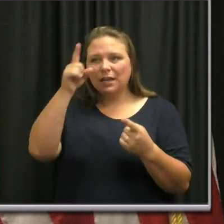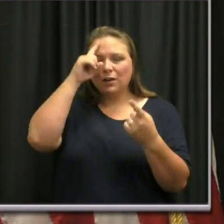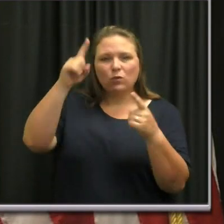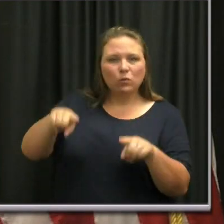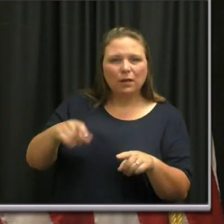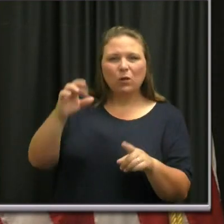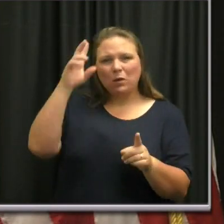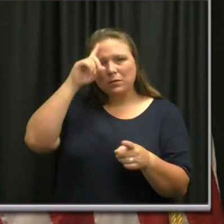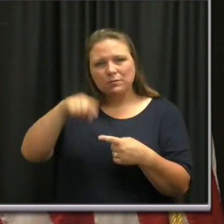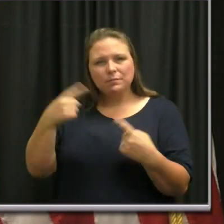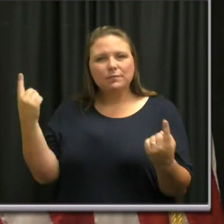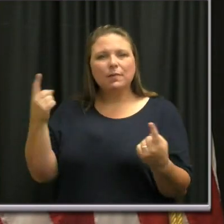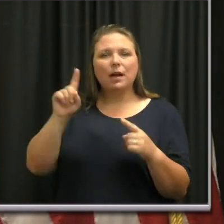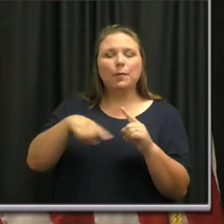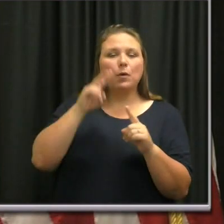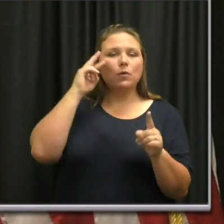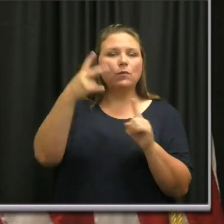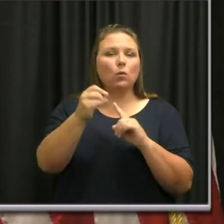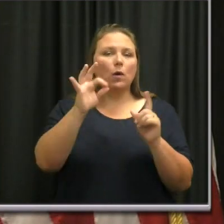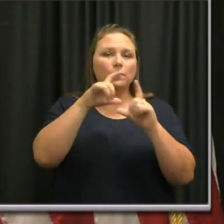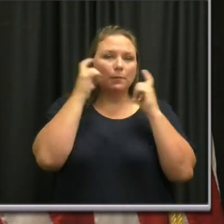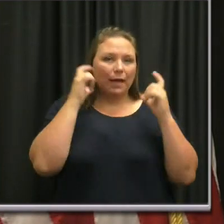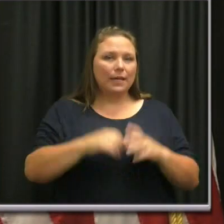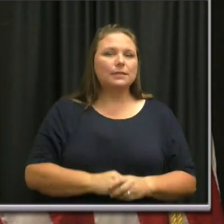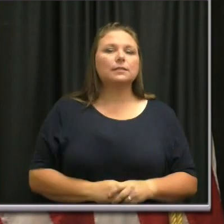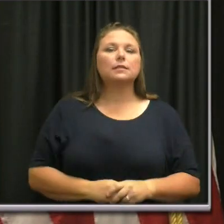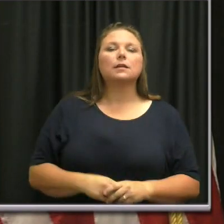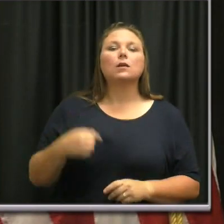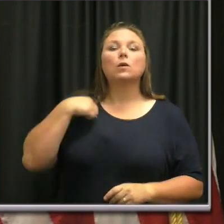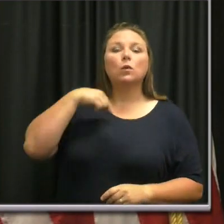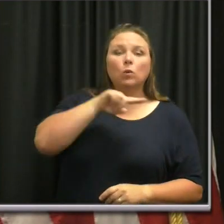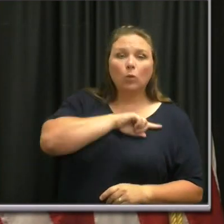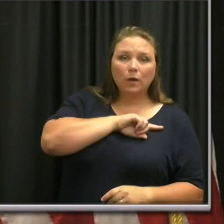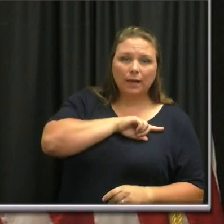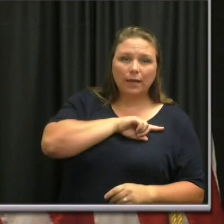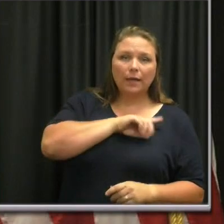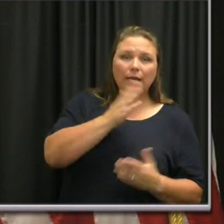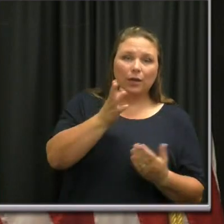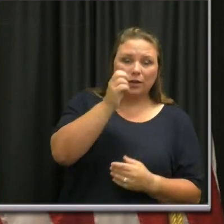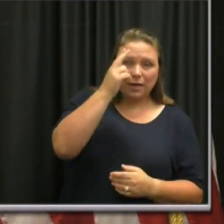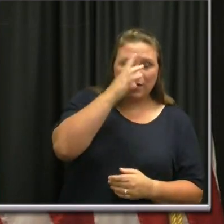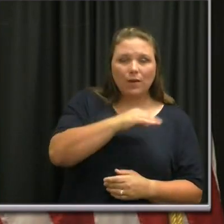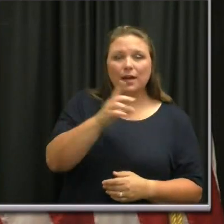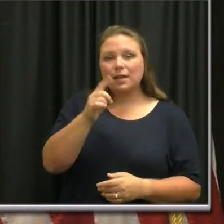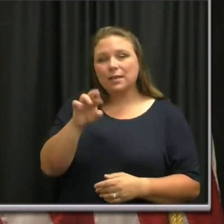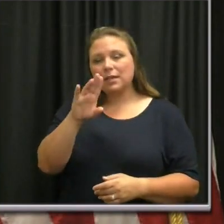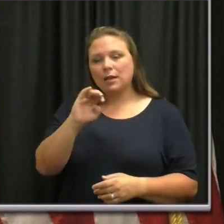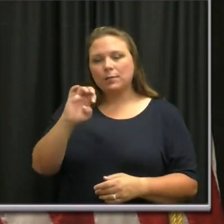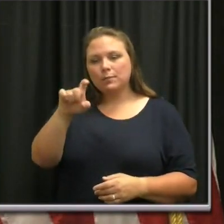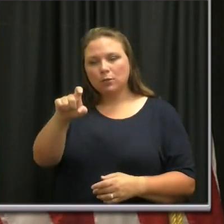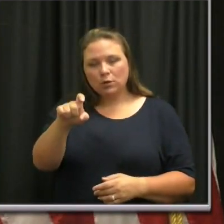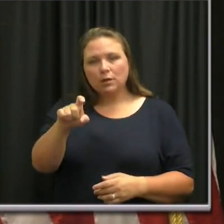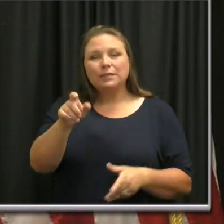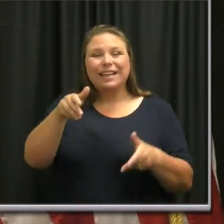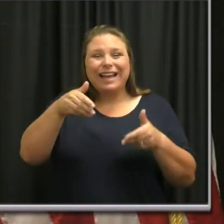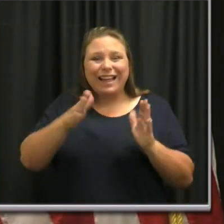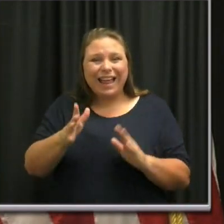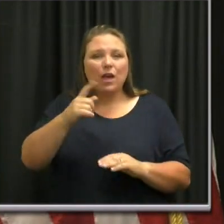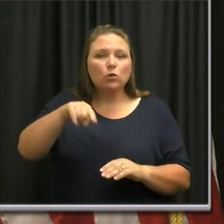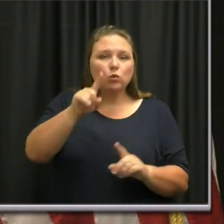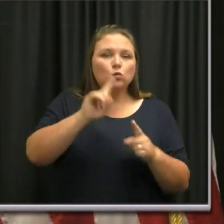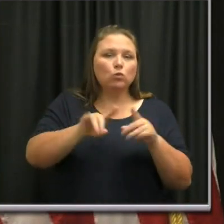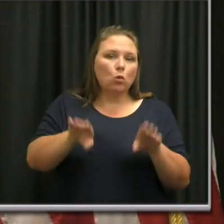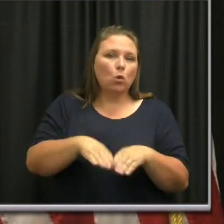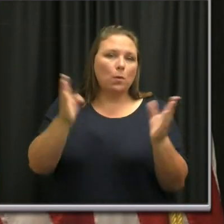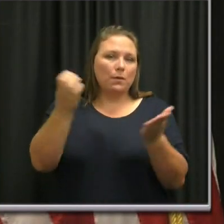kind of a change in the view of masks. We view, and I think Dr. Burke's view is that masks allow you to reopen the